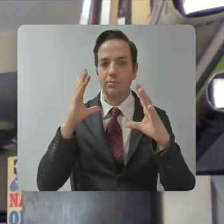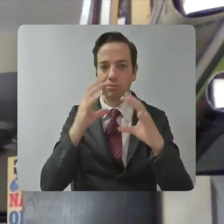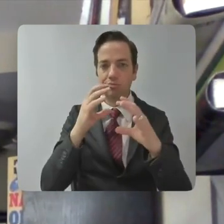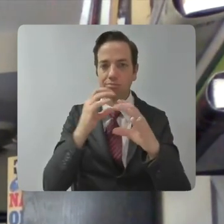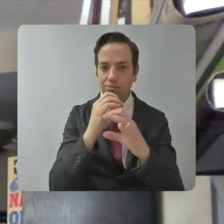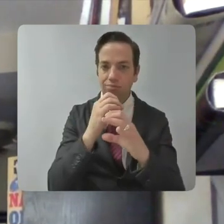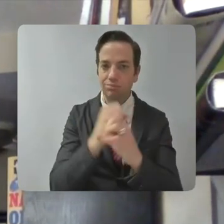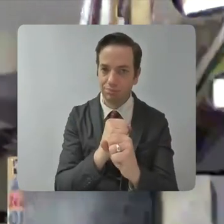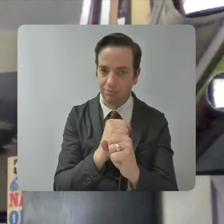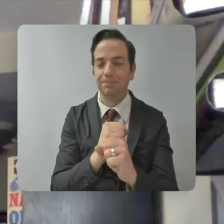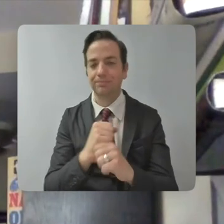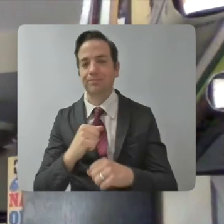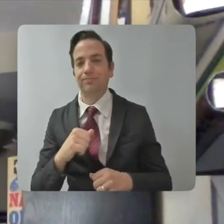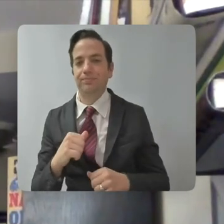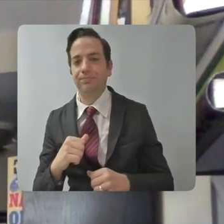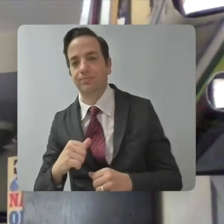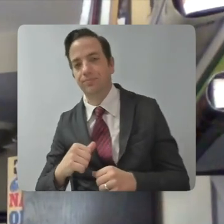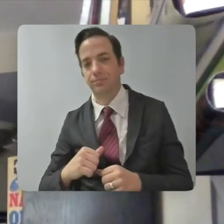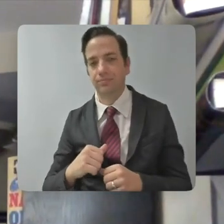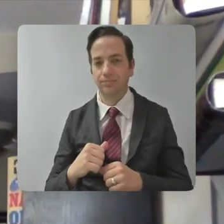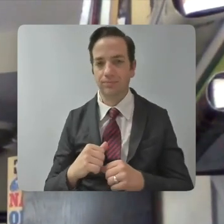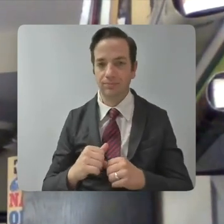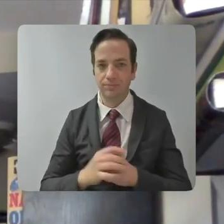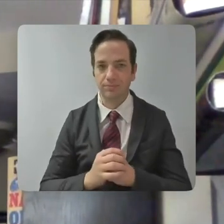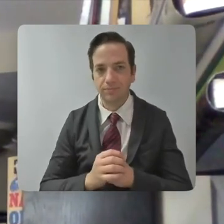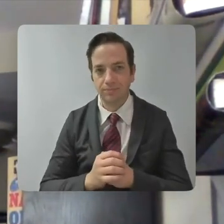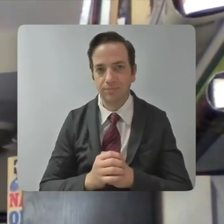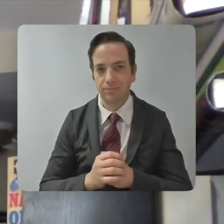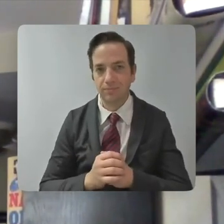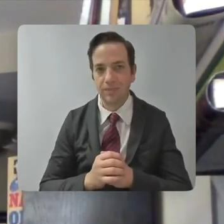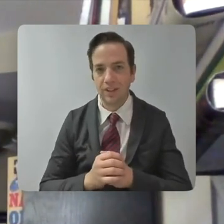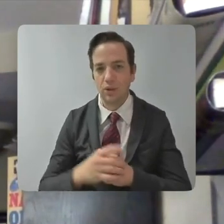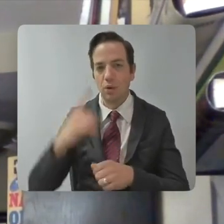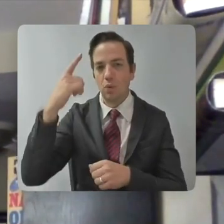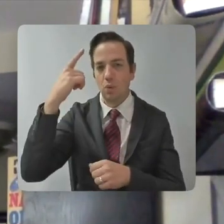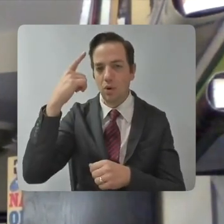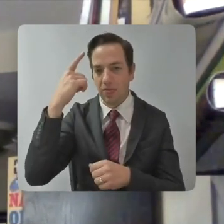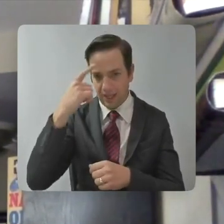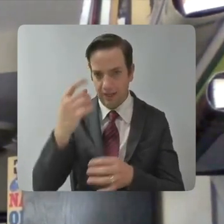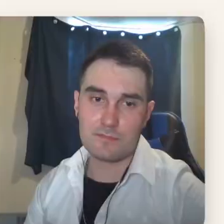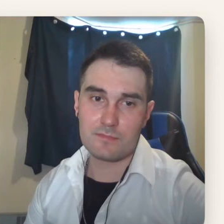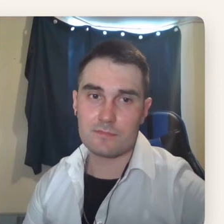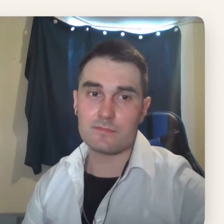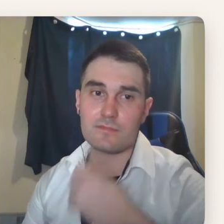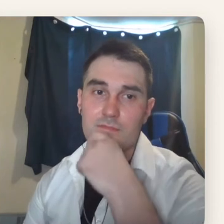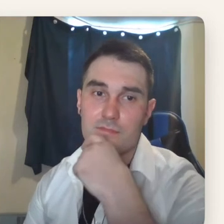Just to sort of leave us in a kind of brass tacks, practical sort of place. What are some concrete changes